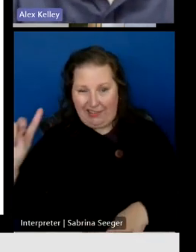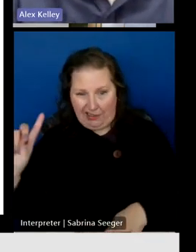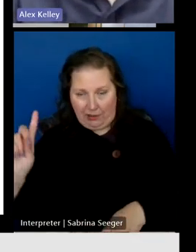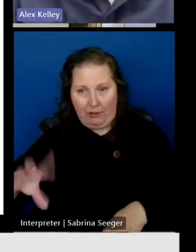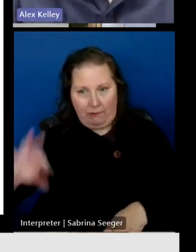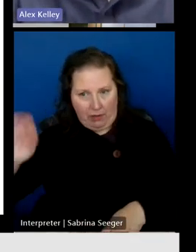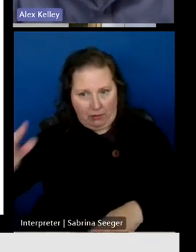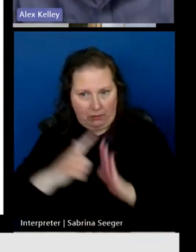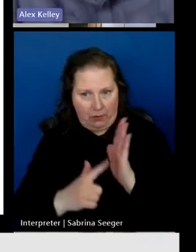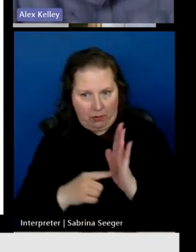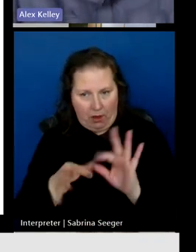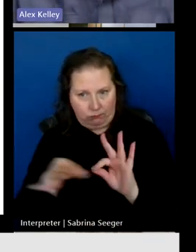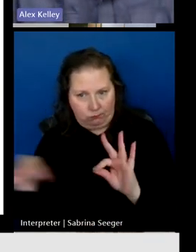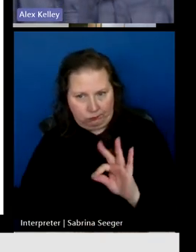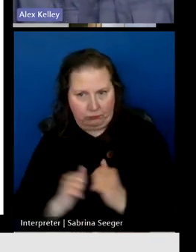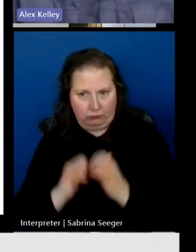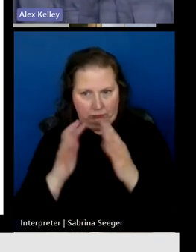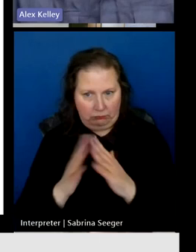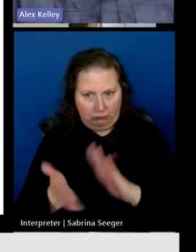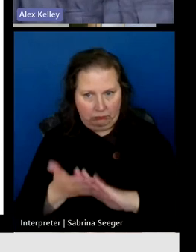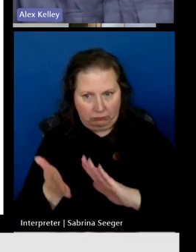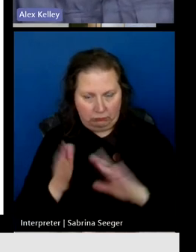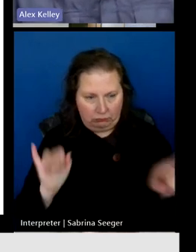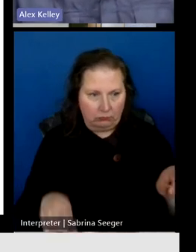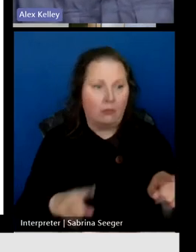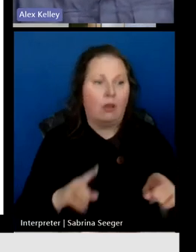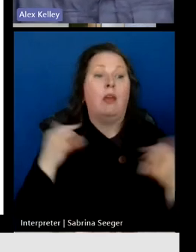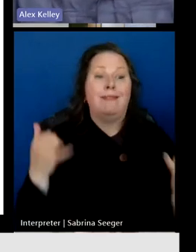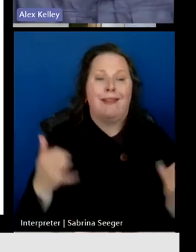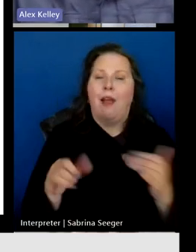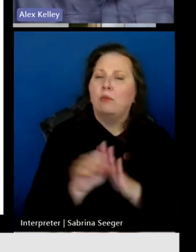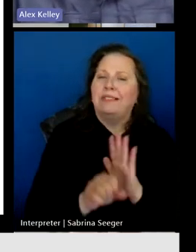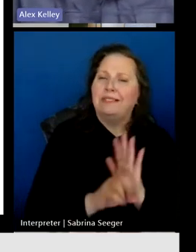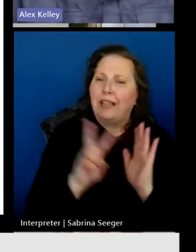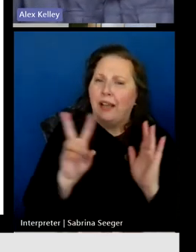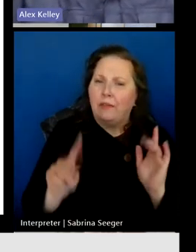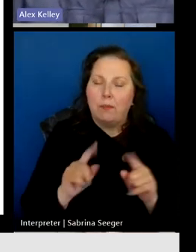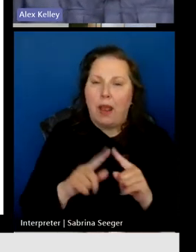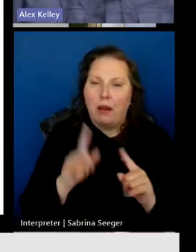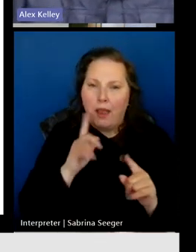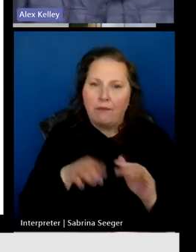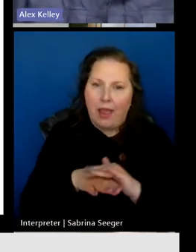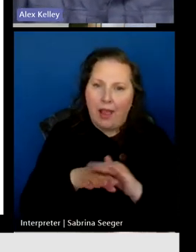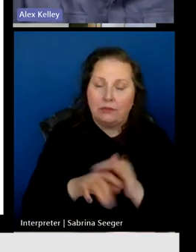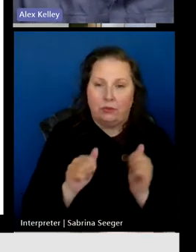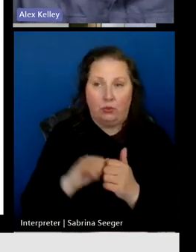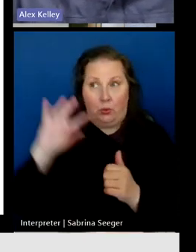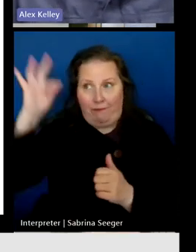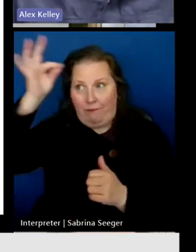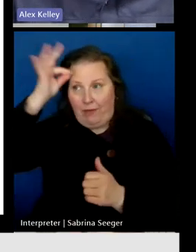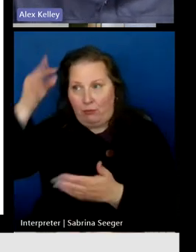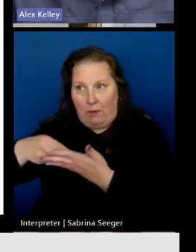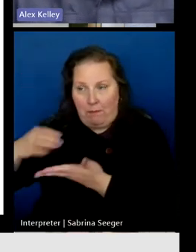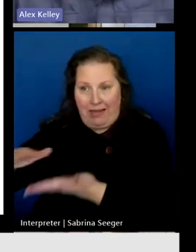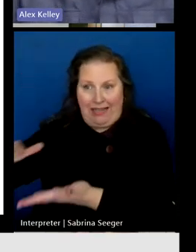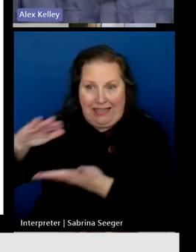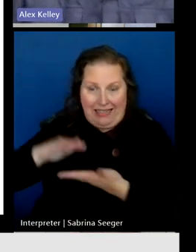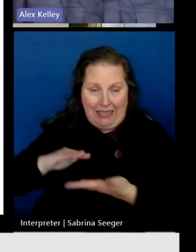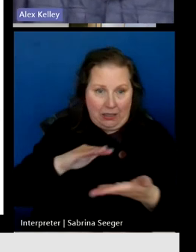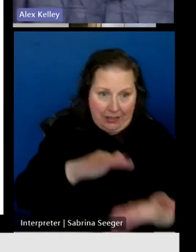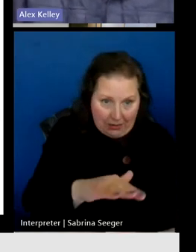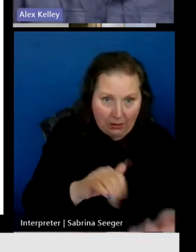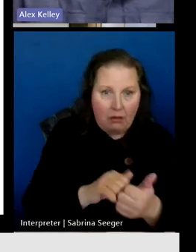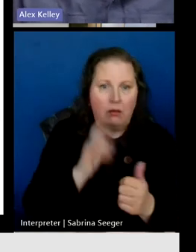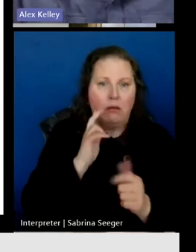At this moment in time, the state of Vermont has had access to significant federal resources for connectivity, and in